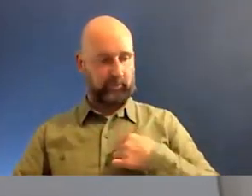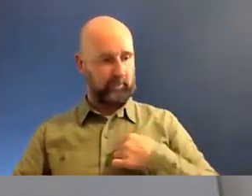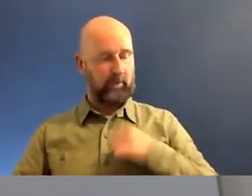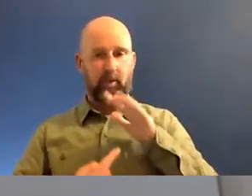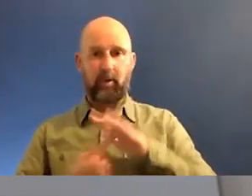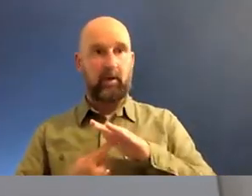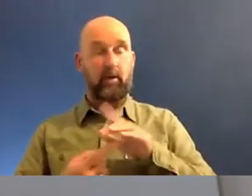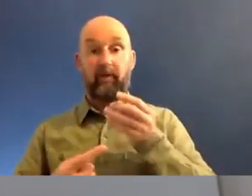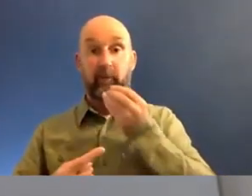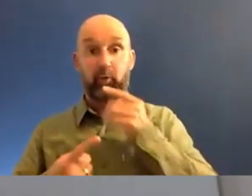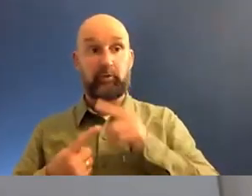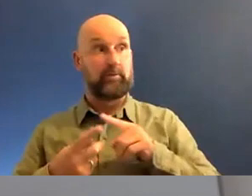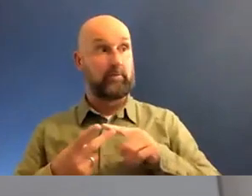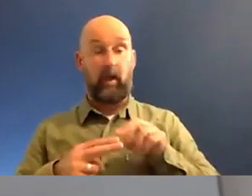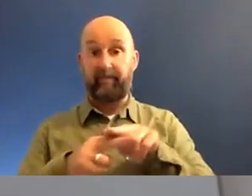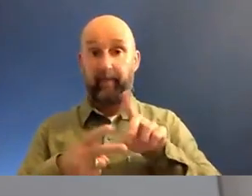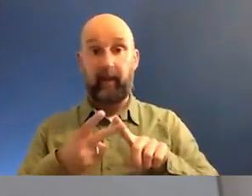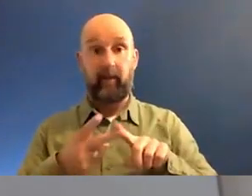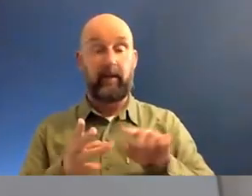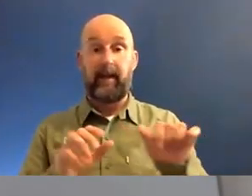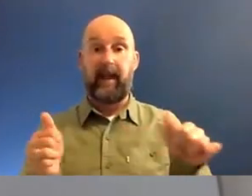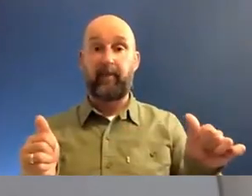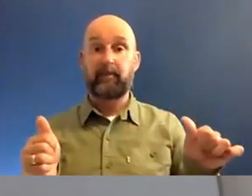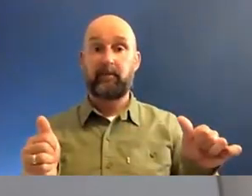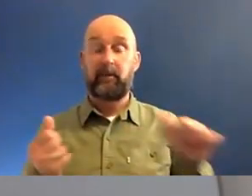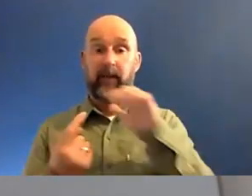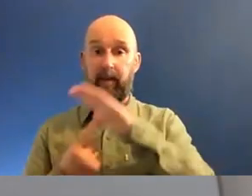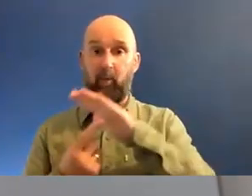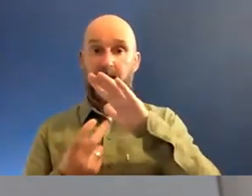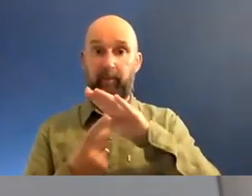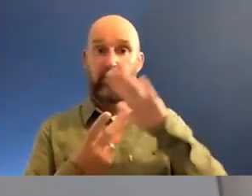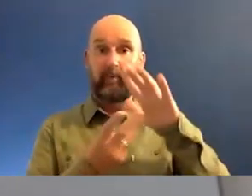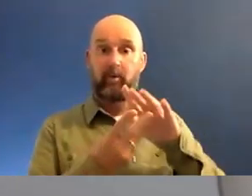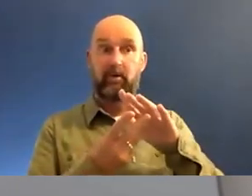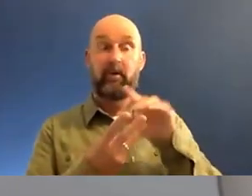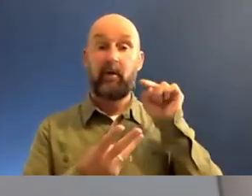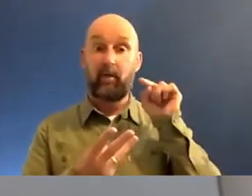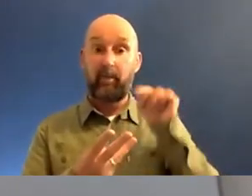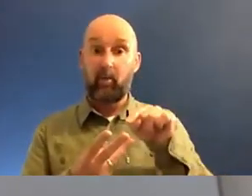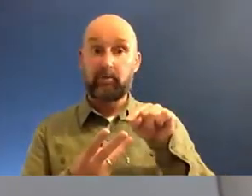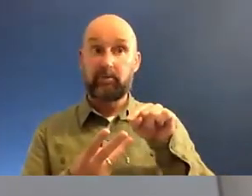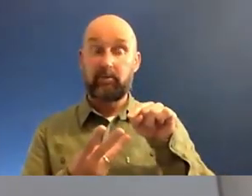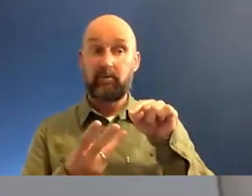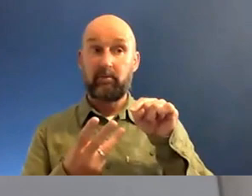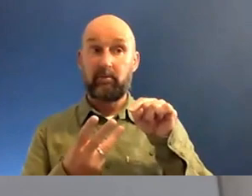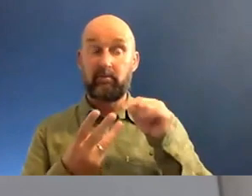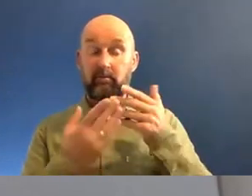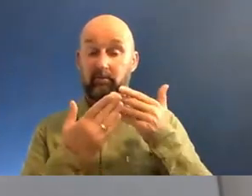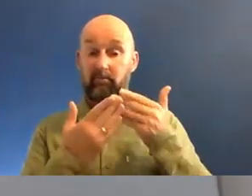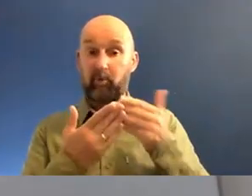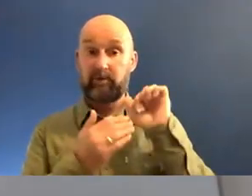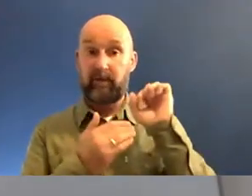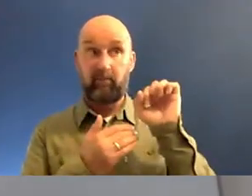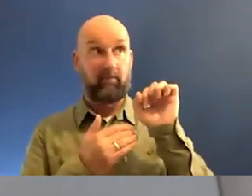basic as food, as family, neighbors. These are all actually very Islamic principles, but actually when I say Islamic, I usually also mean